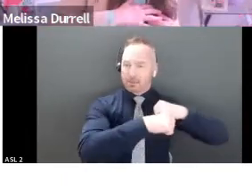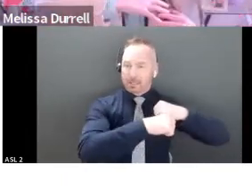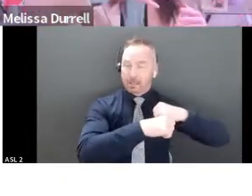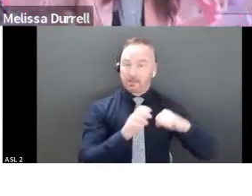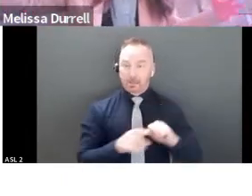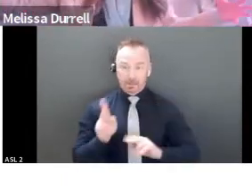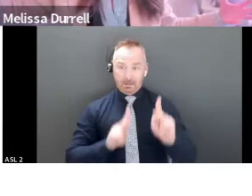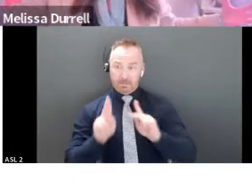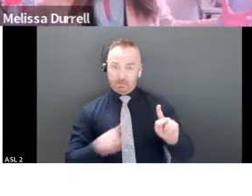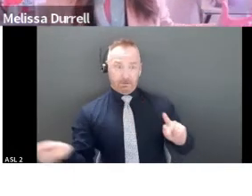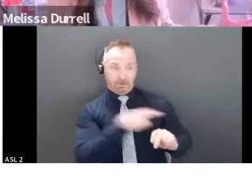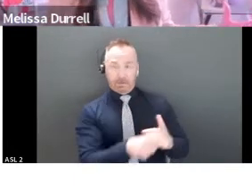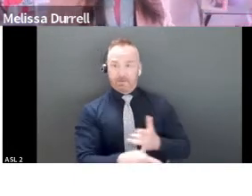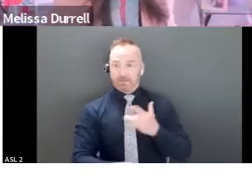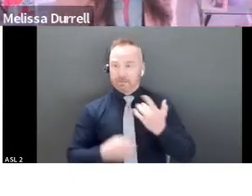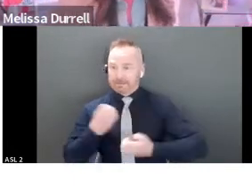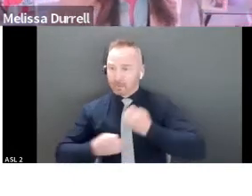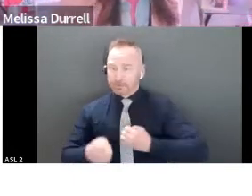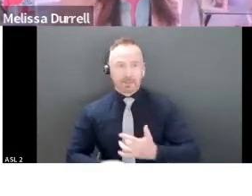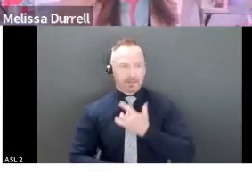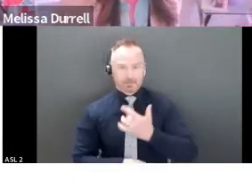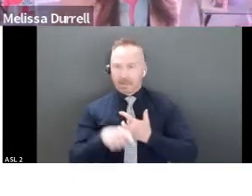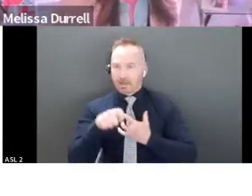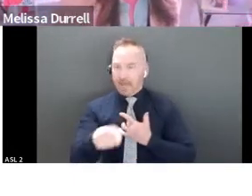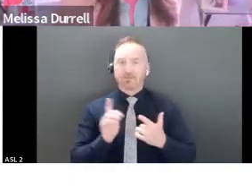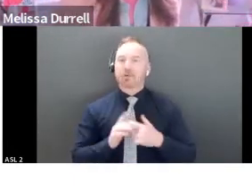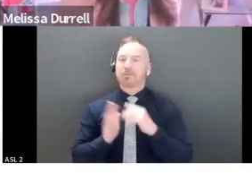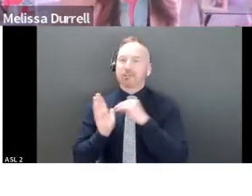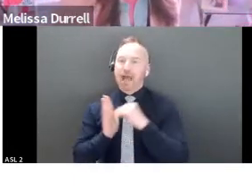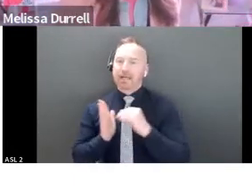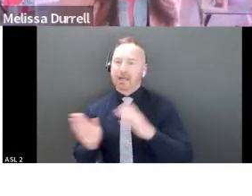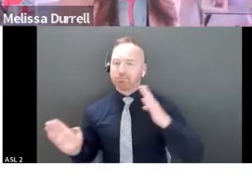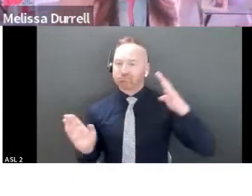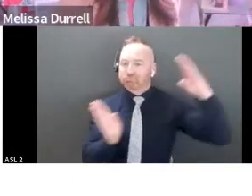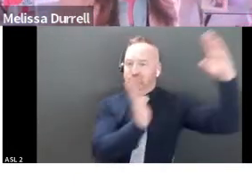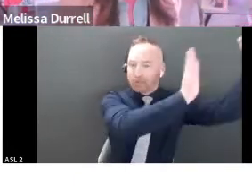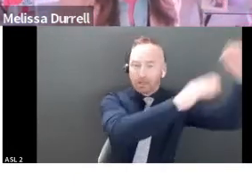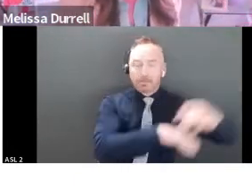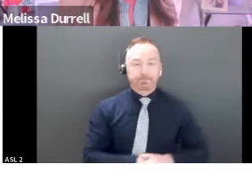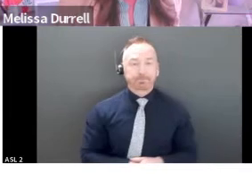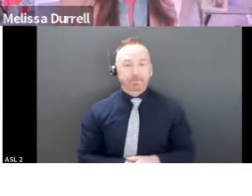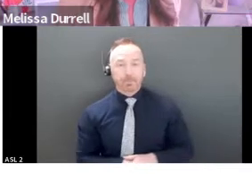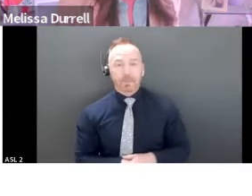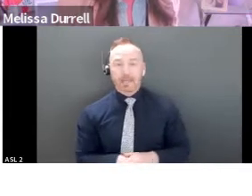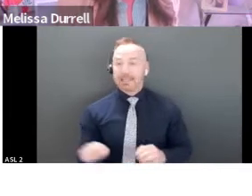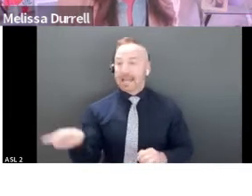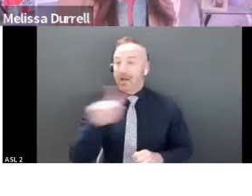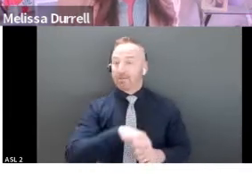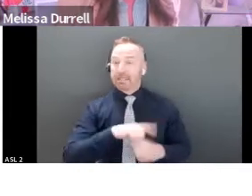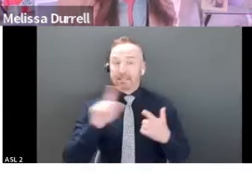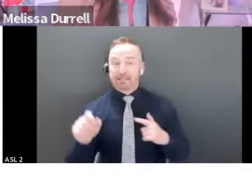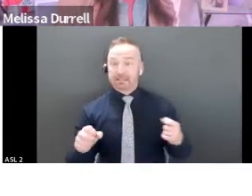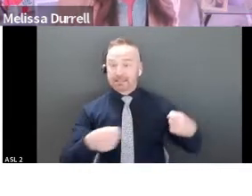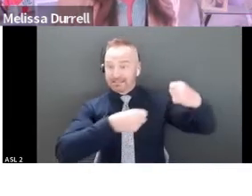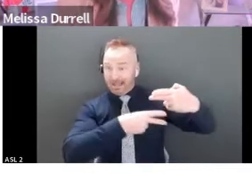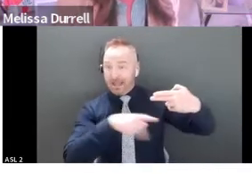feel their emotions to feel if we're going to be tracking it across a graph. Now, I always love to put this in because people say